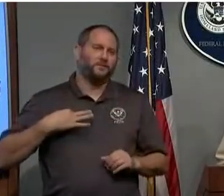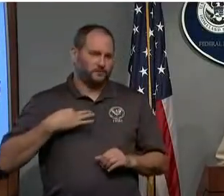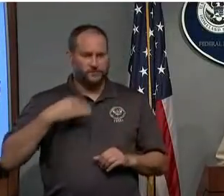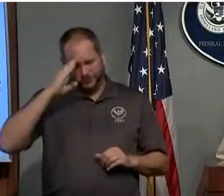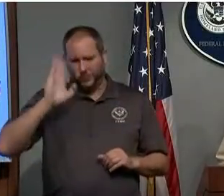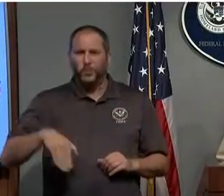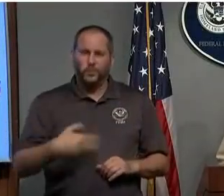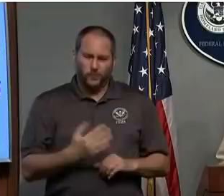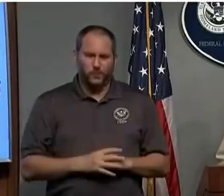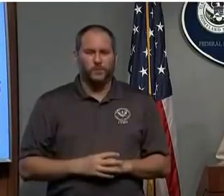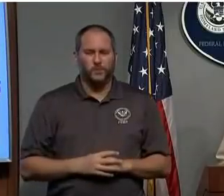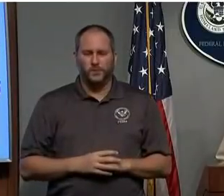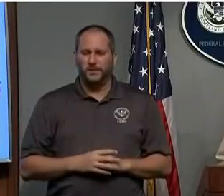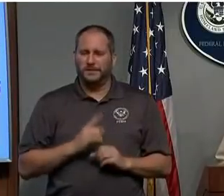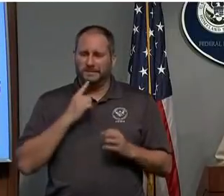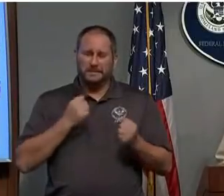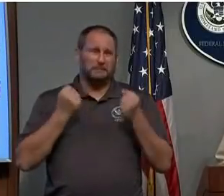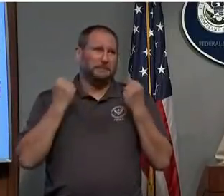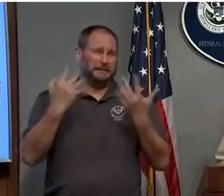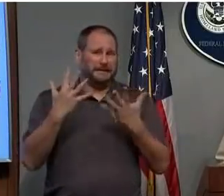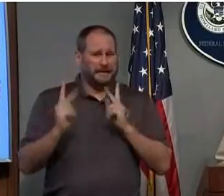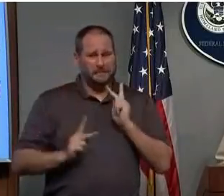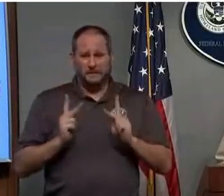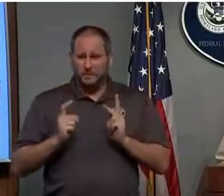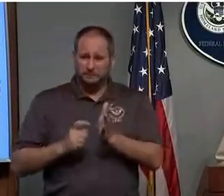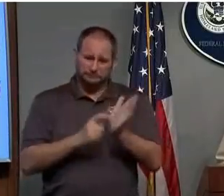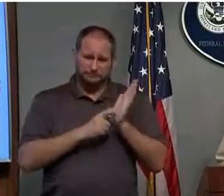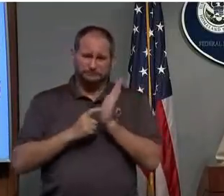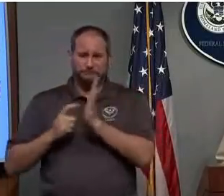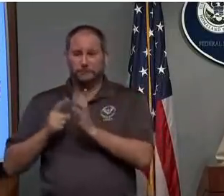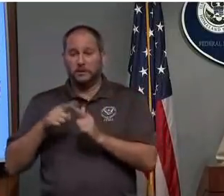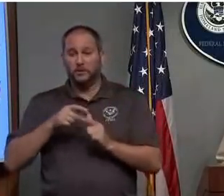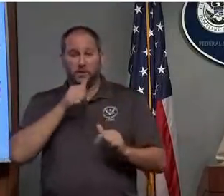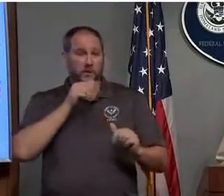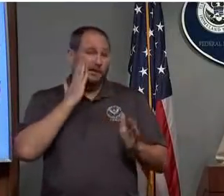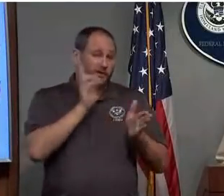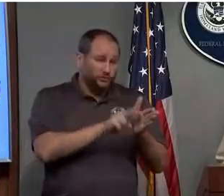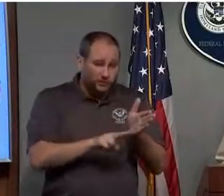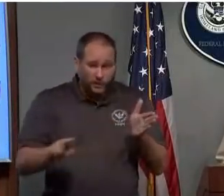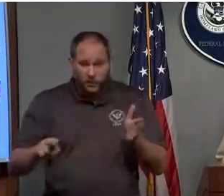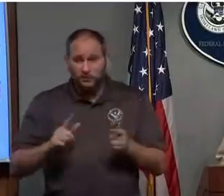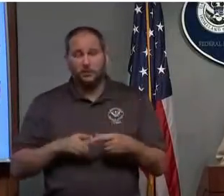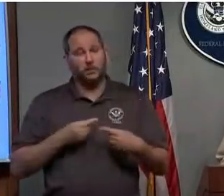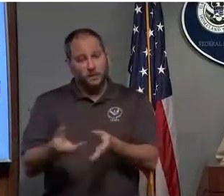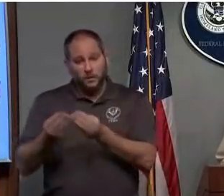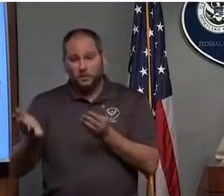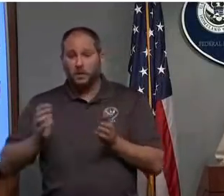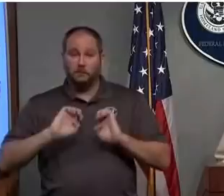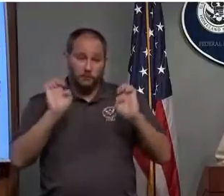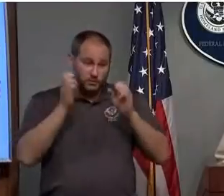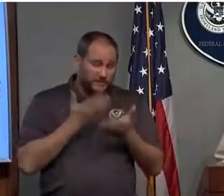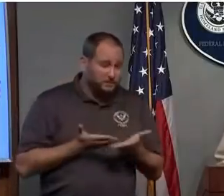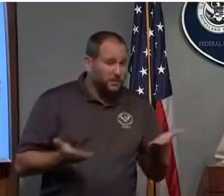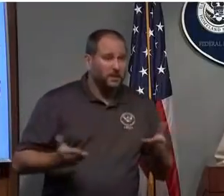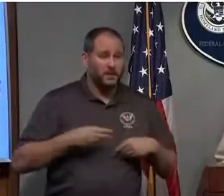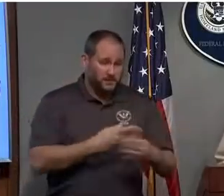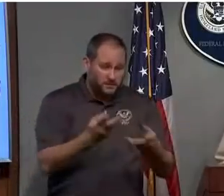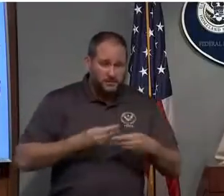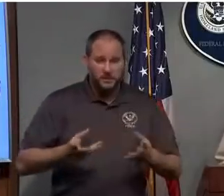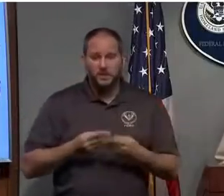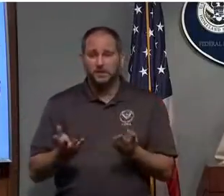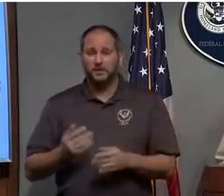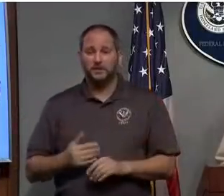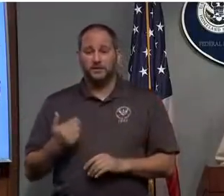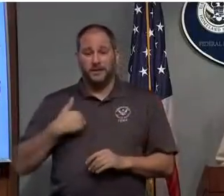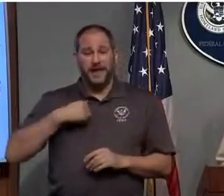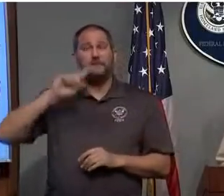to help with the post-impact sheltering and distribution of emergency supplies that we partner with government partners and